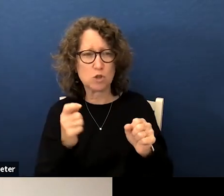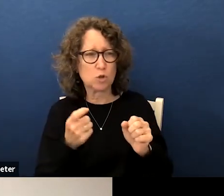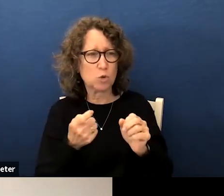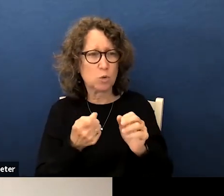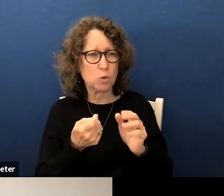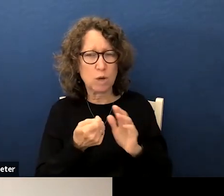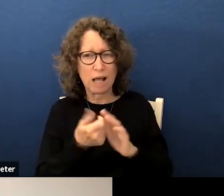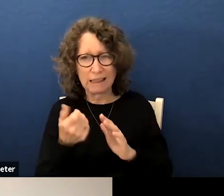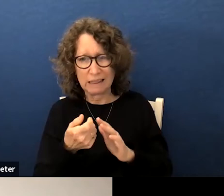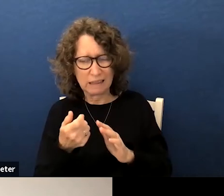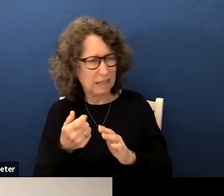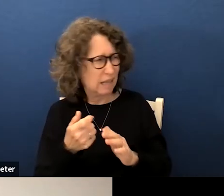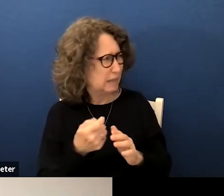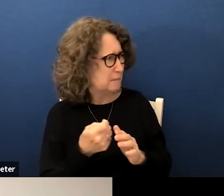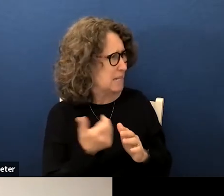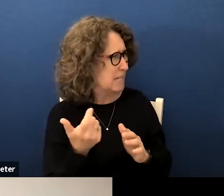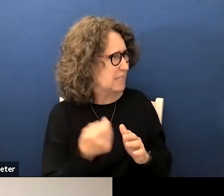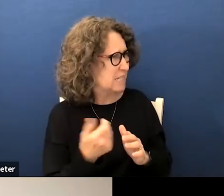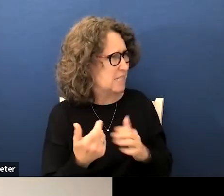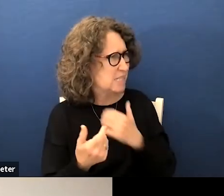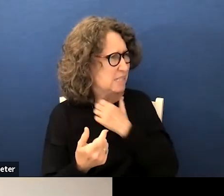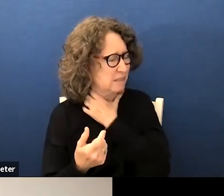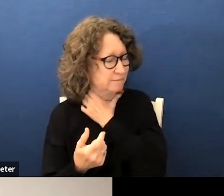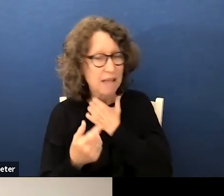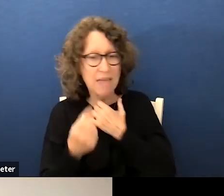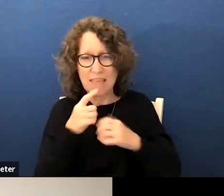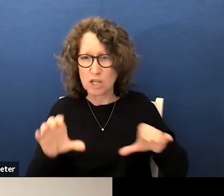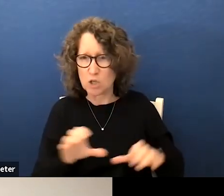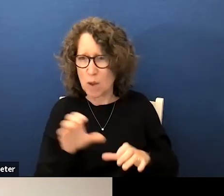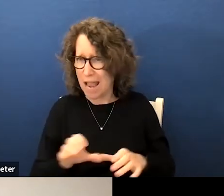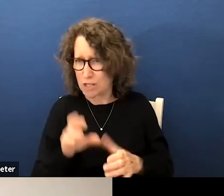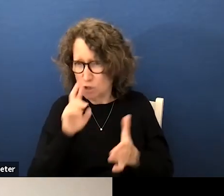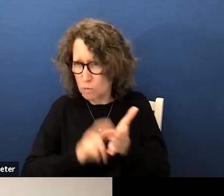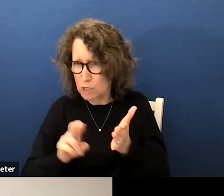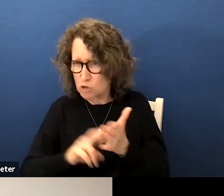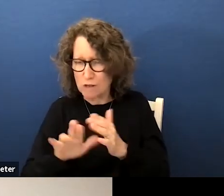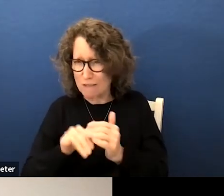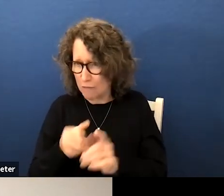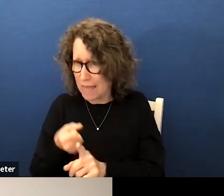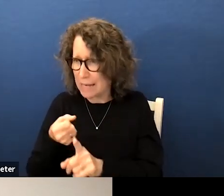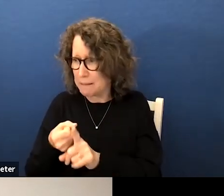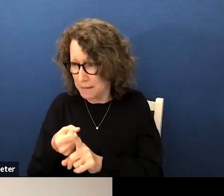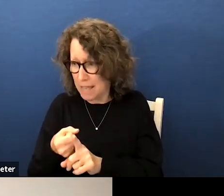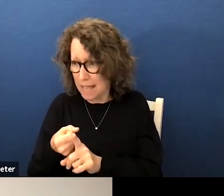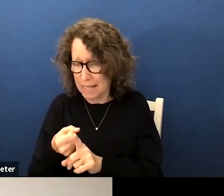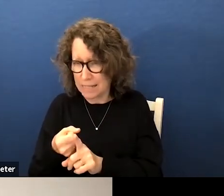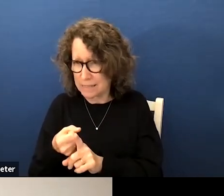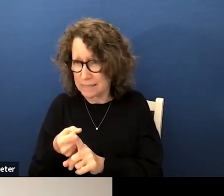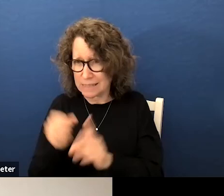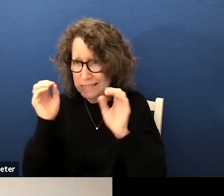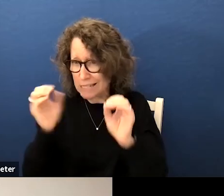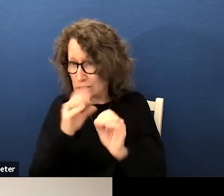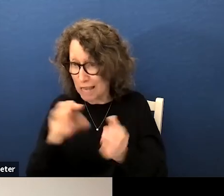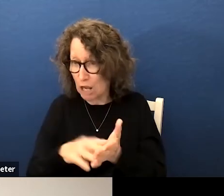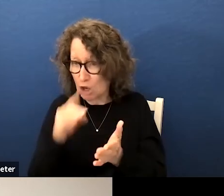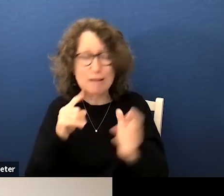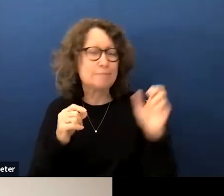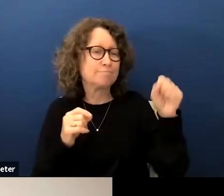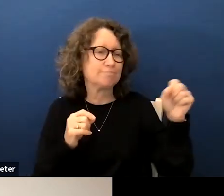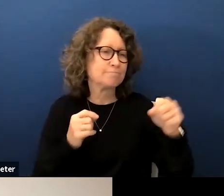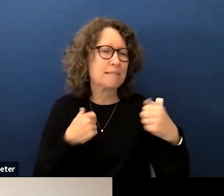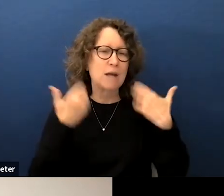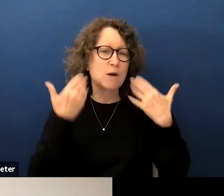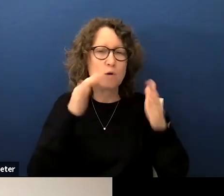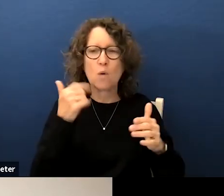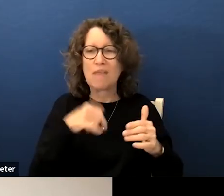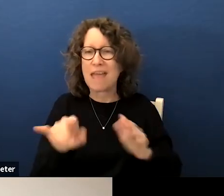yes so they can do some action research on how that impacts uh teaching and learning yes i don't know that